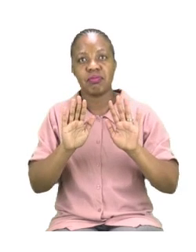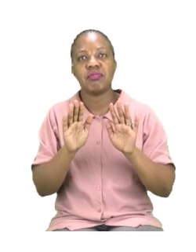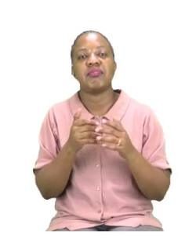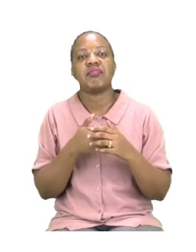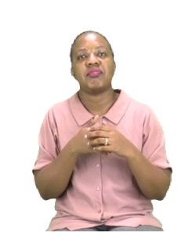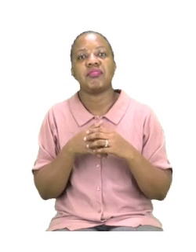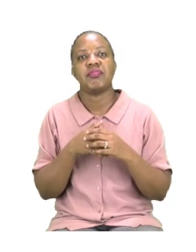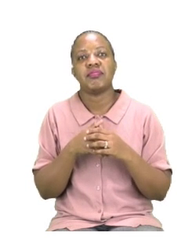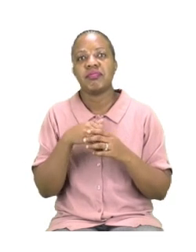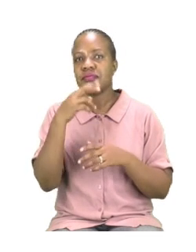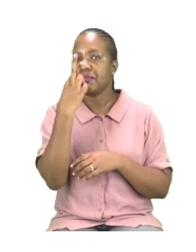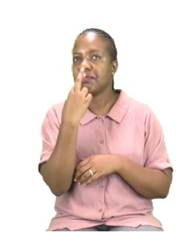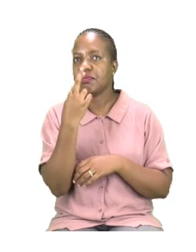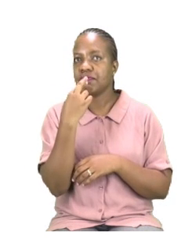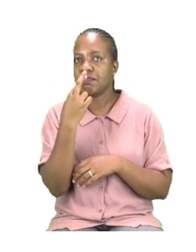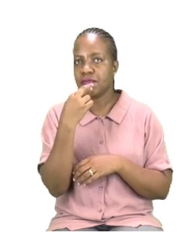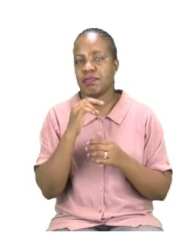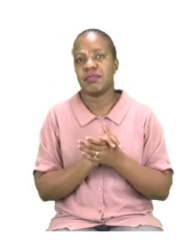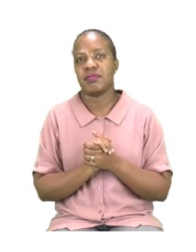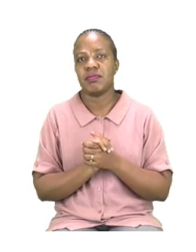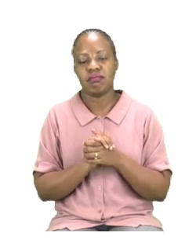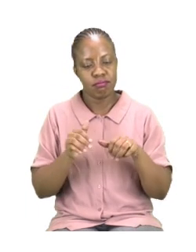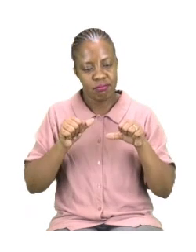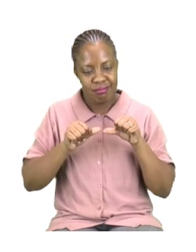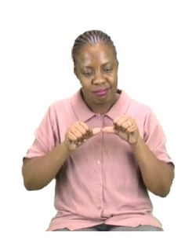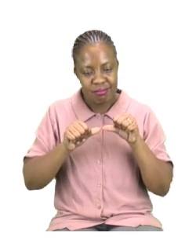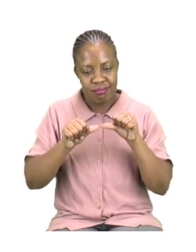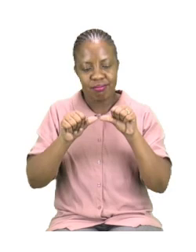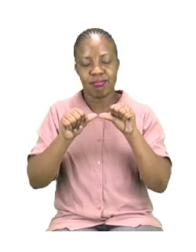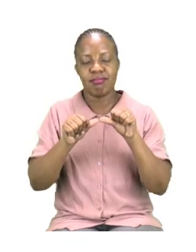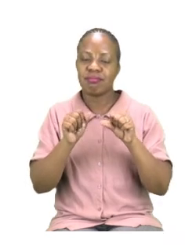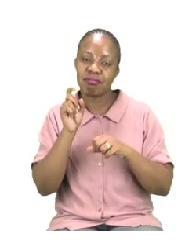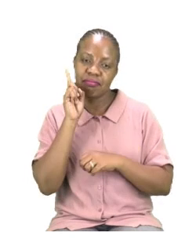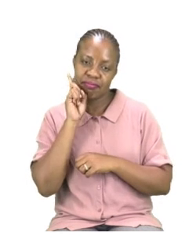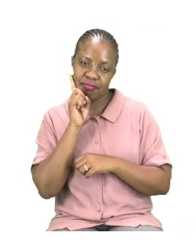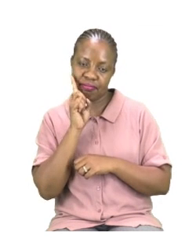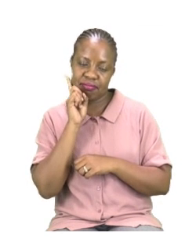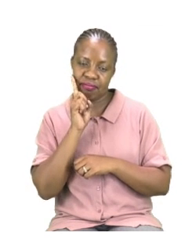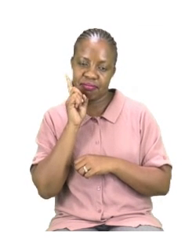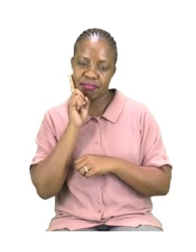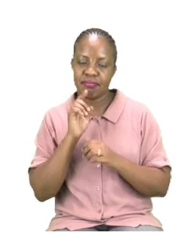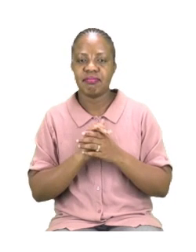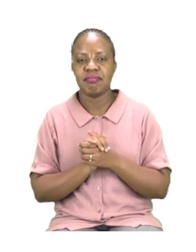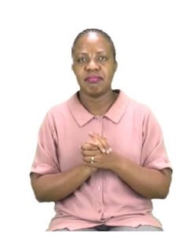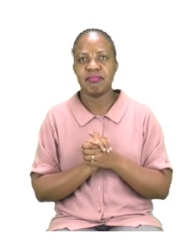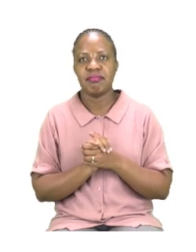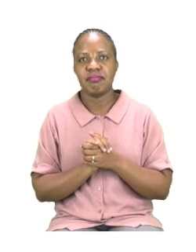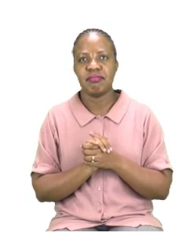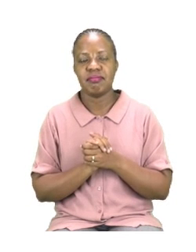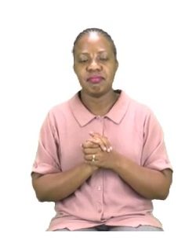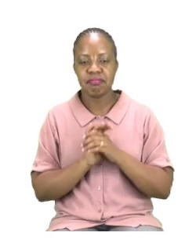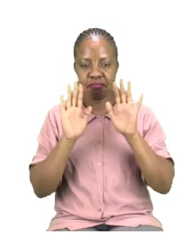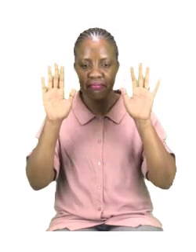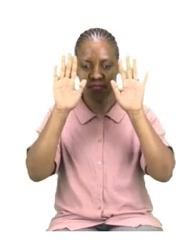You are going to continue this and be careful when you are coloring. Take a good look at the bottom so